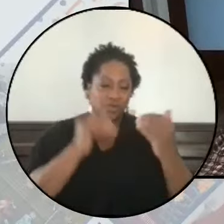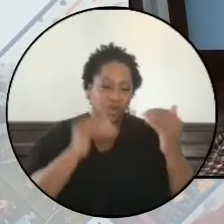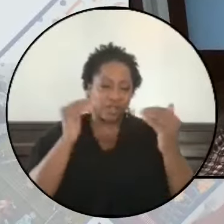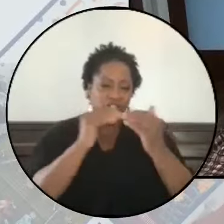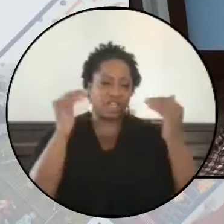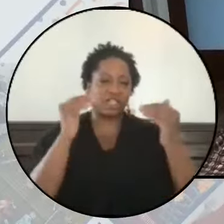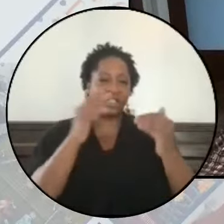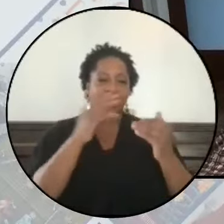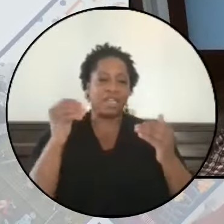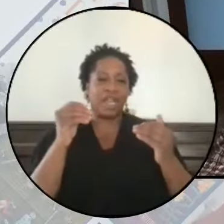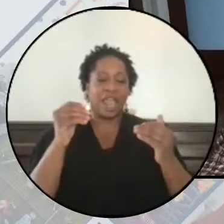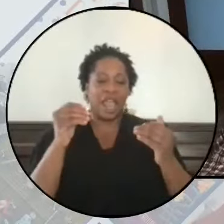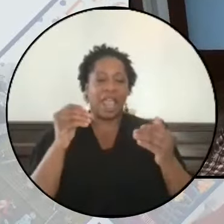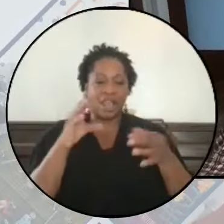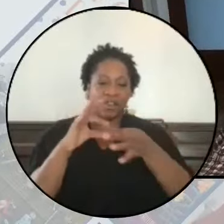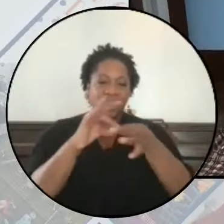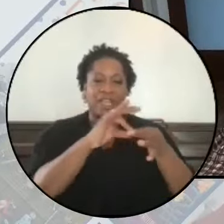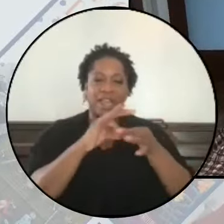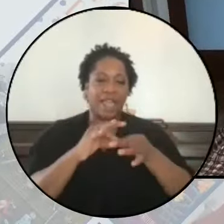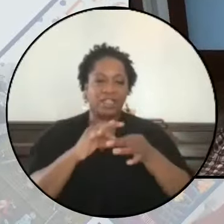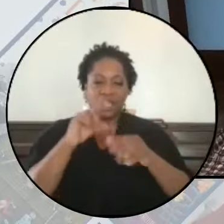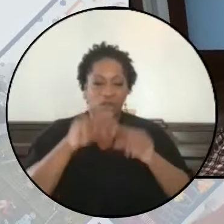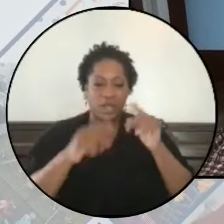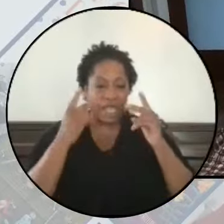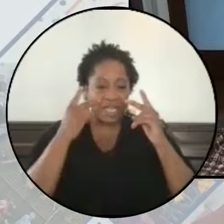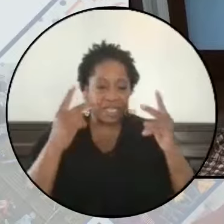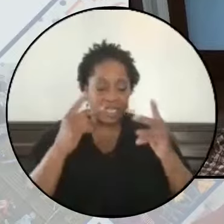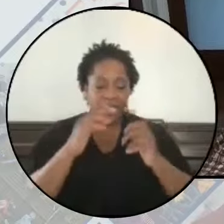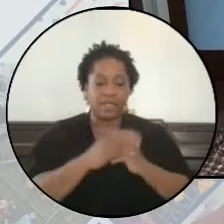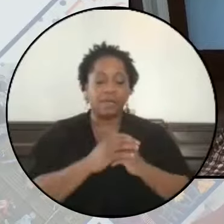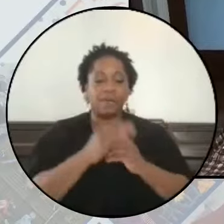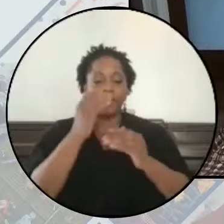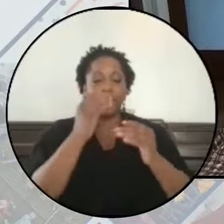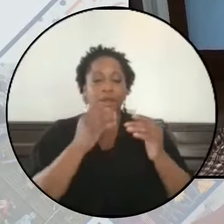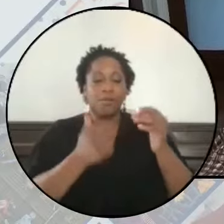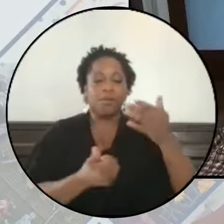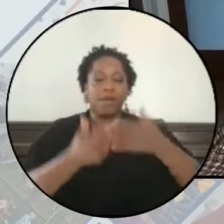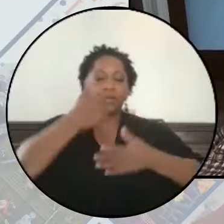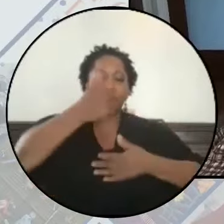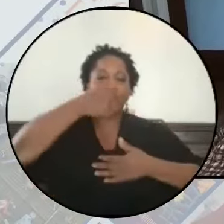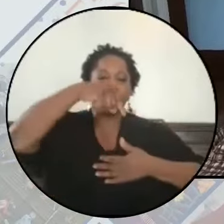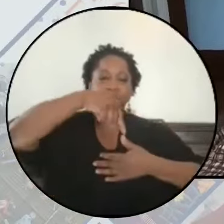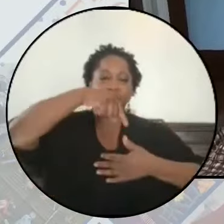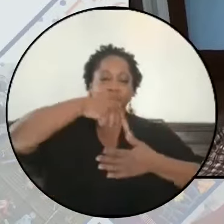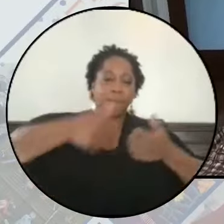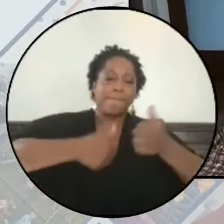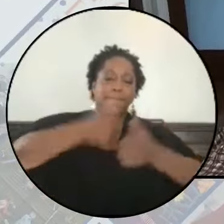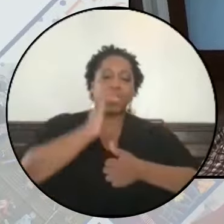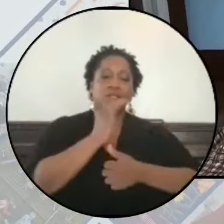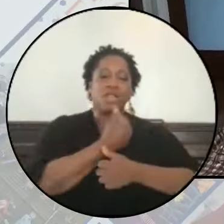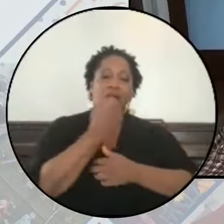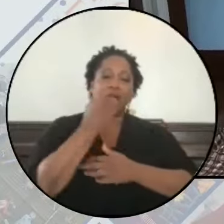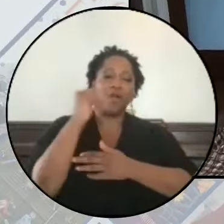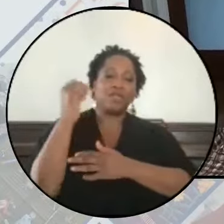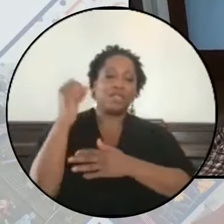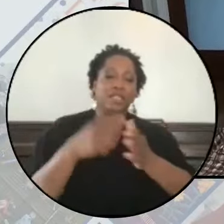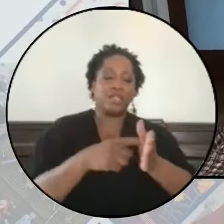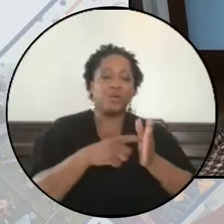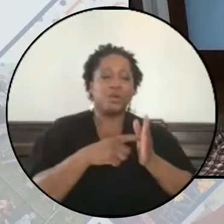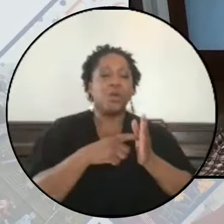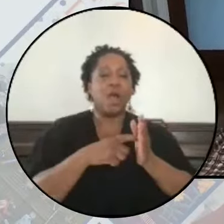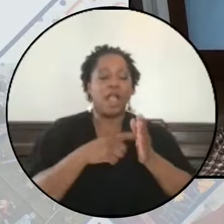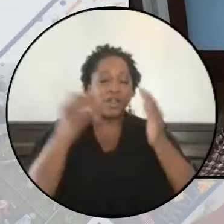their indivisible connections. But perhaps, above all, our resistance requires